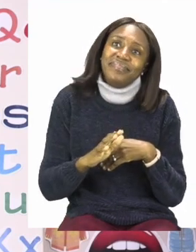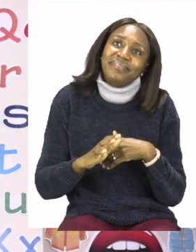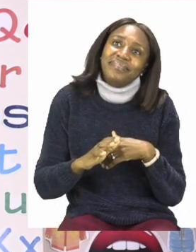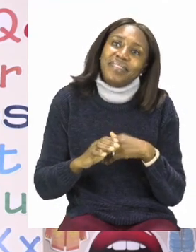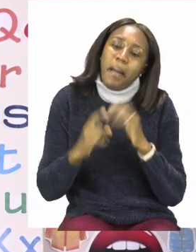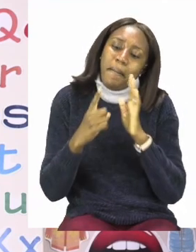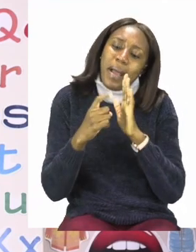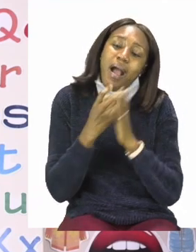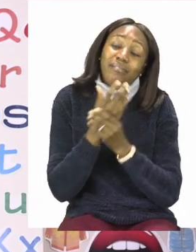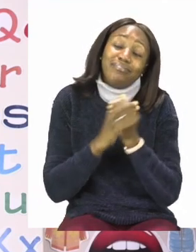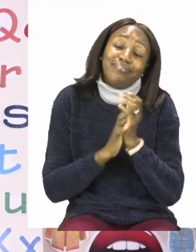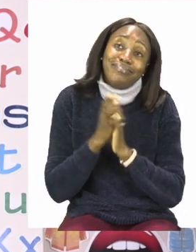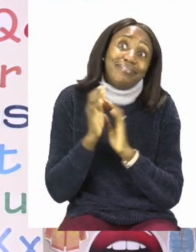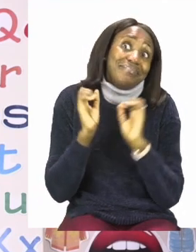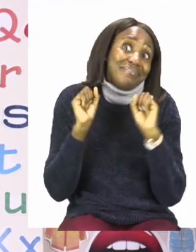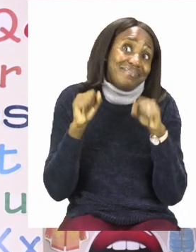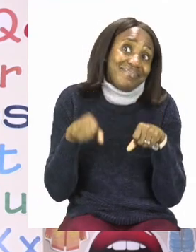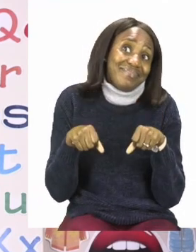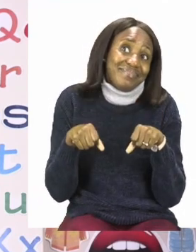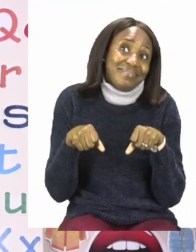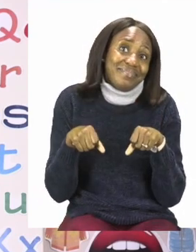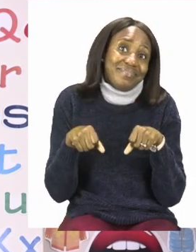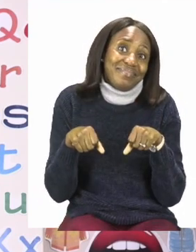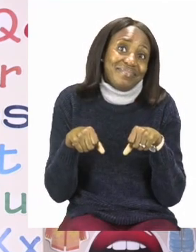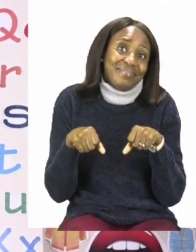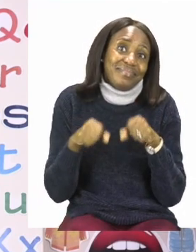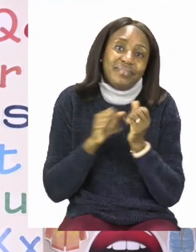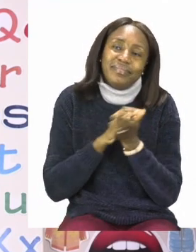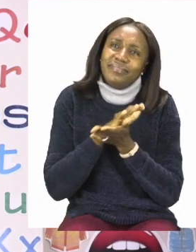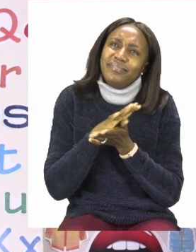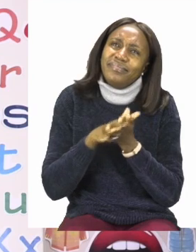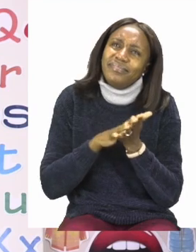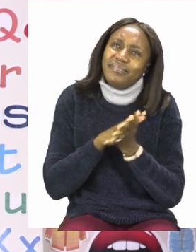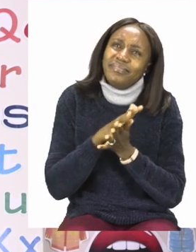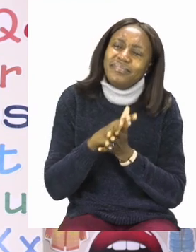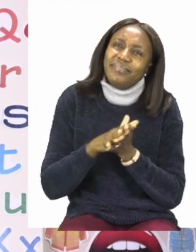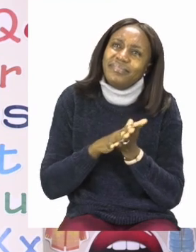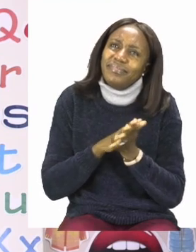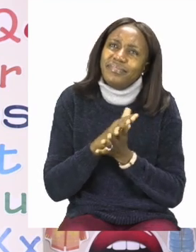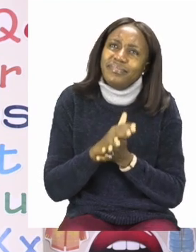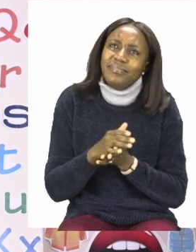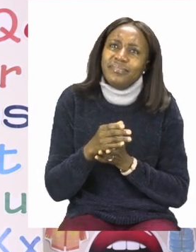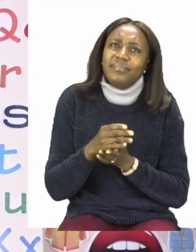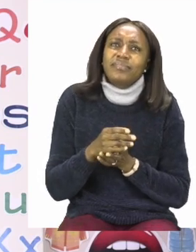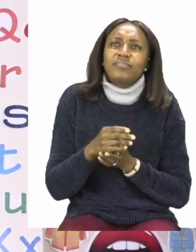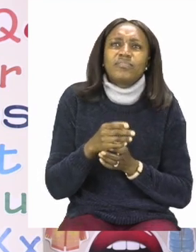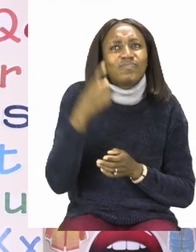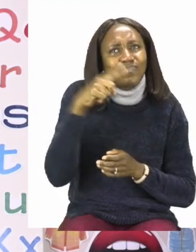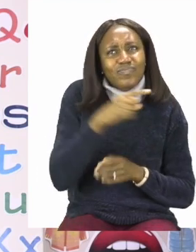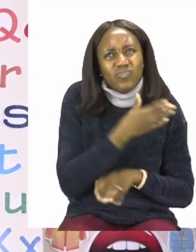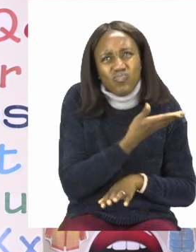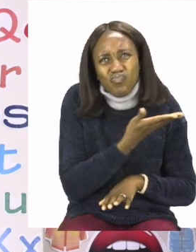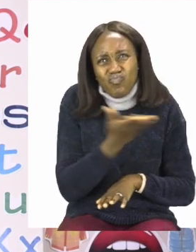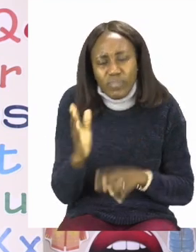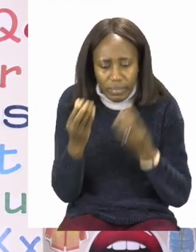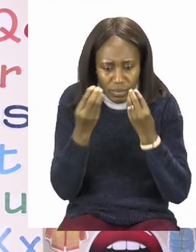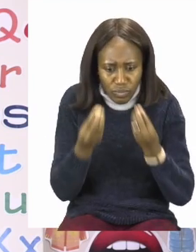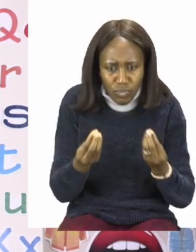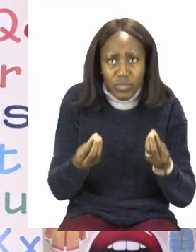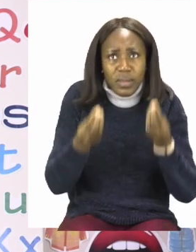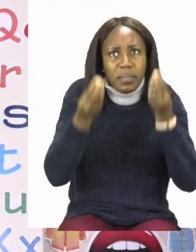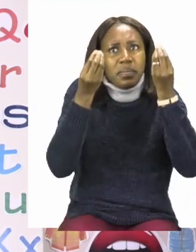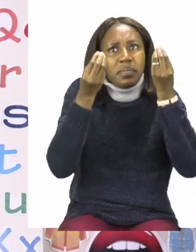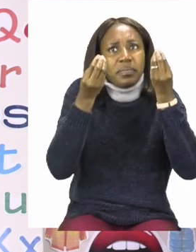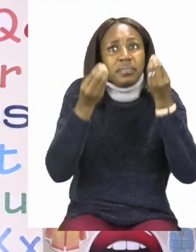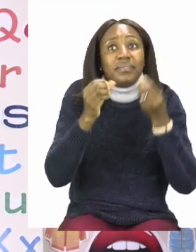sanitize. Sanitizing is not just for little children, it's also for adults as well. So